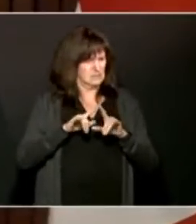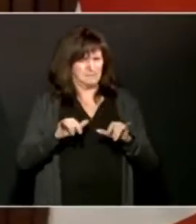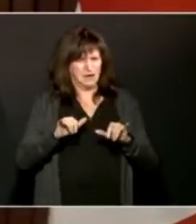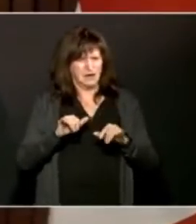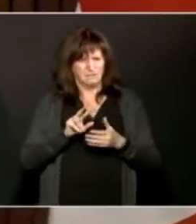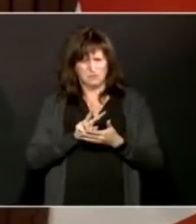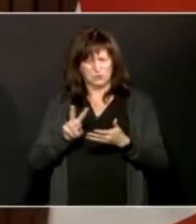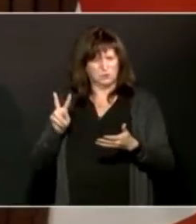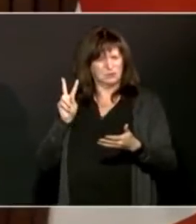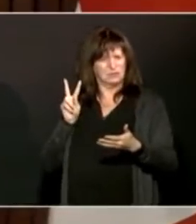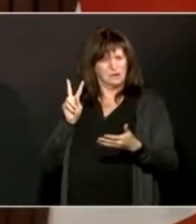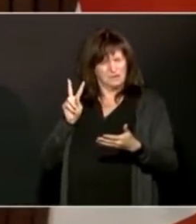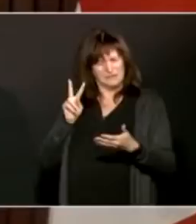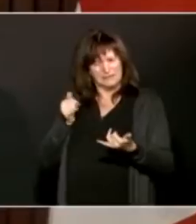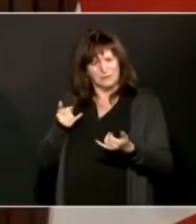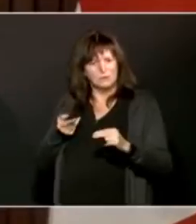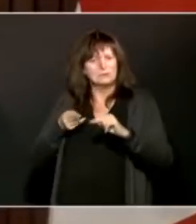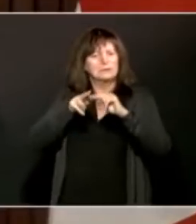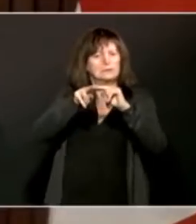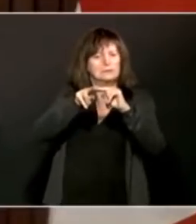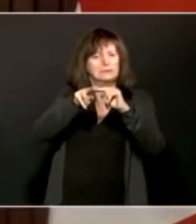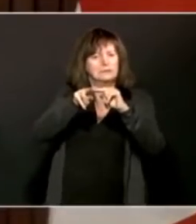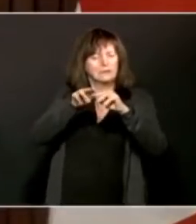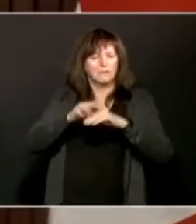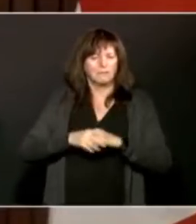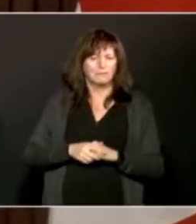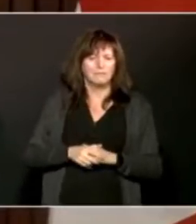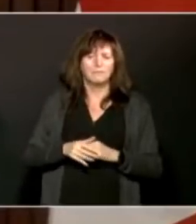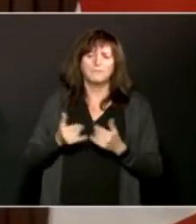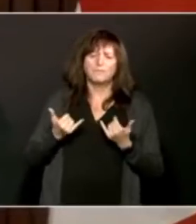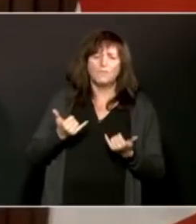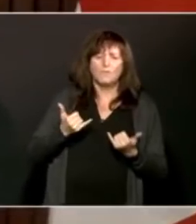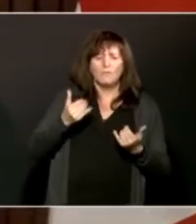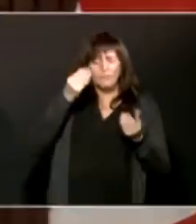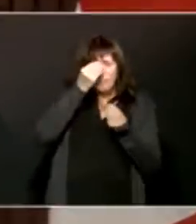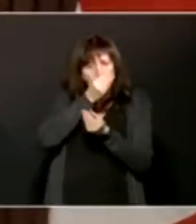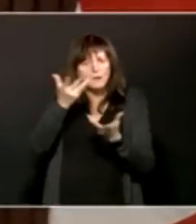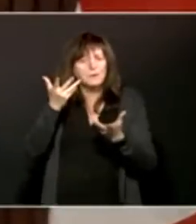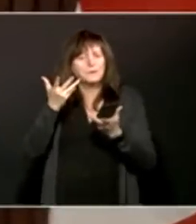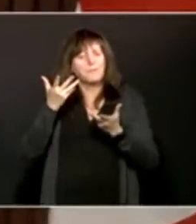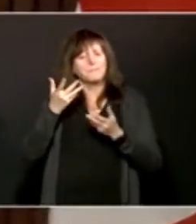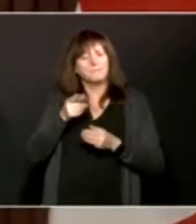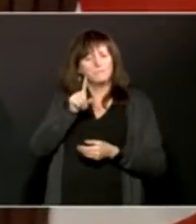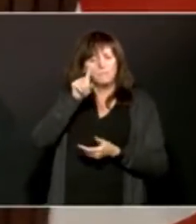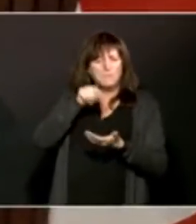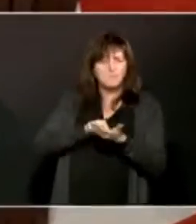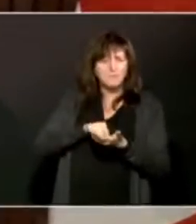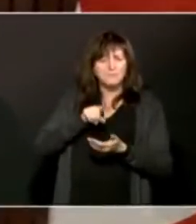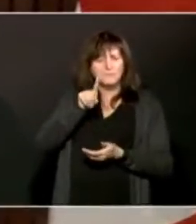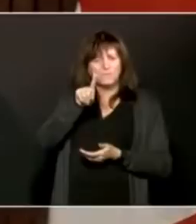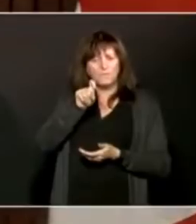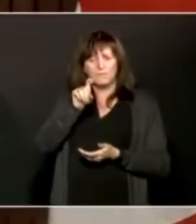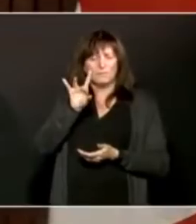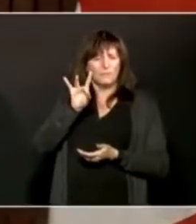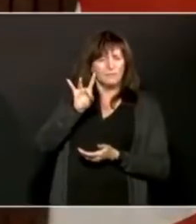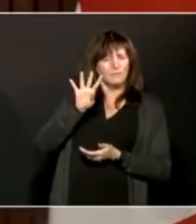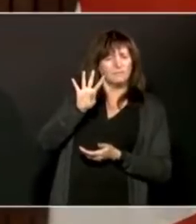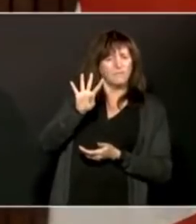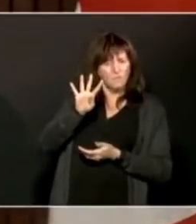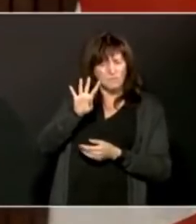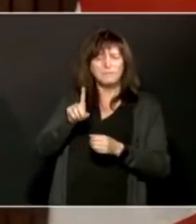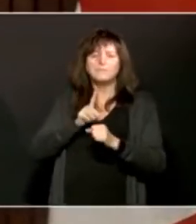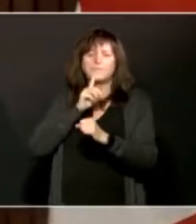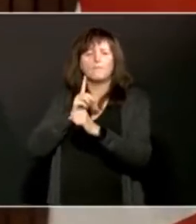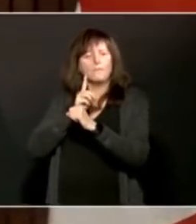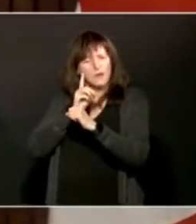Today, we're reporting a total of 1,184 confirmed variants of concern